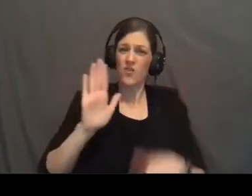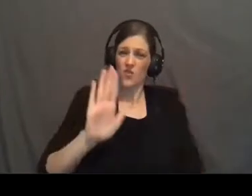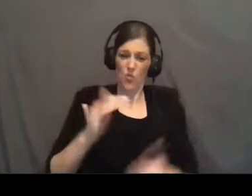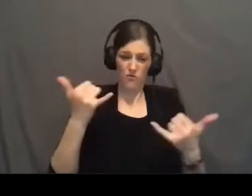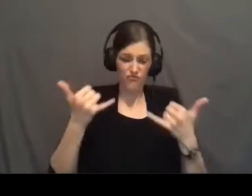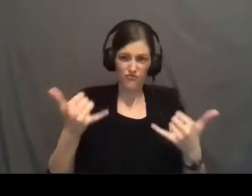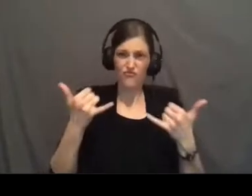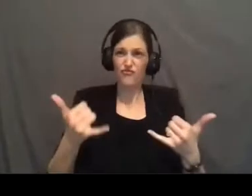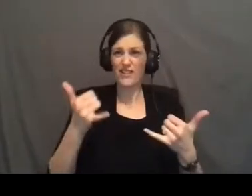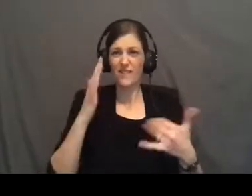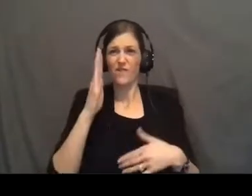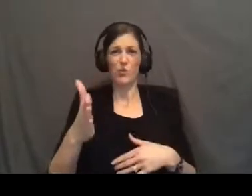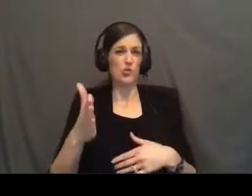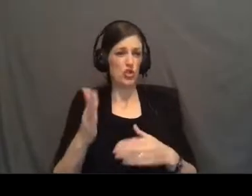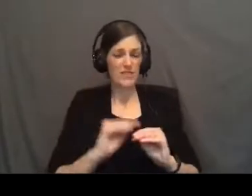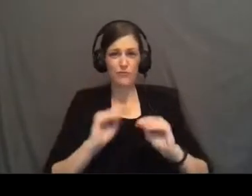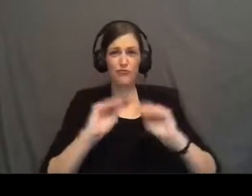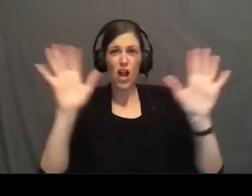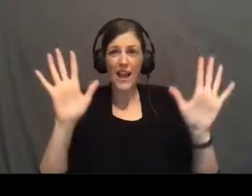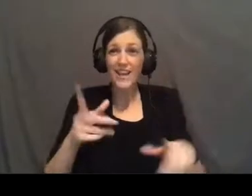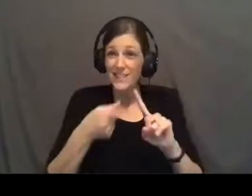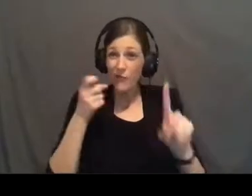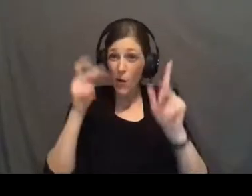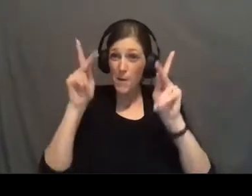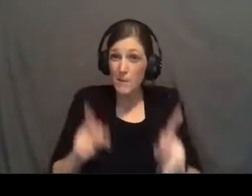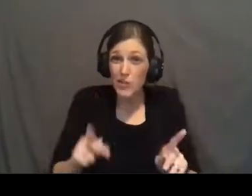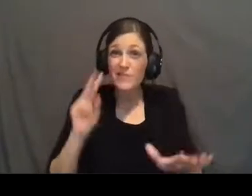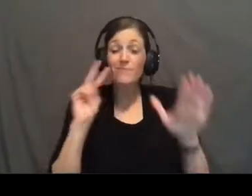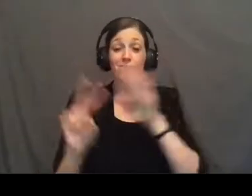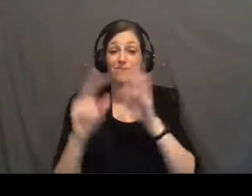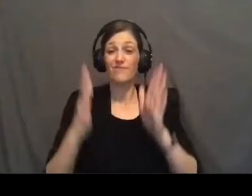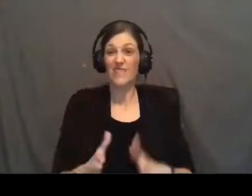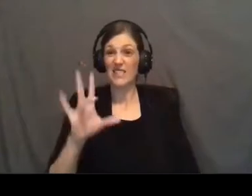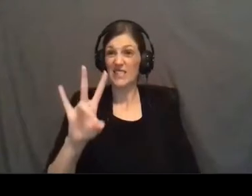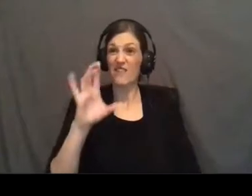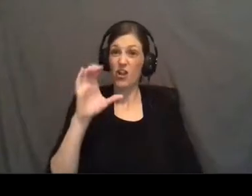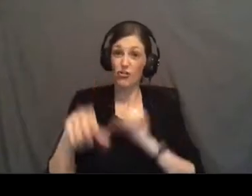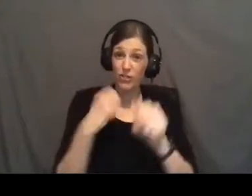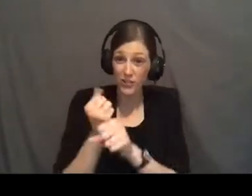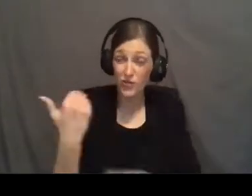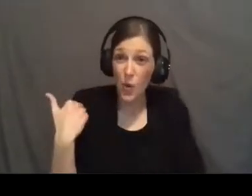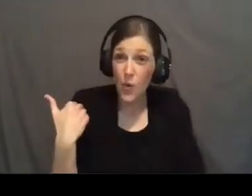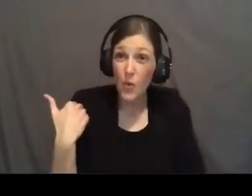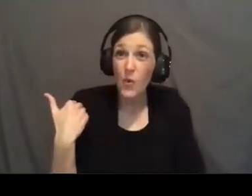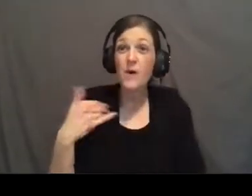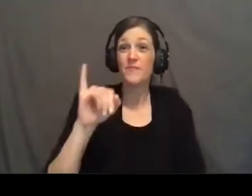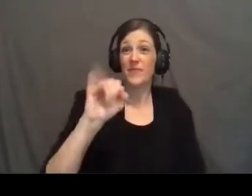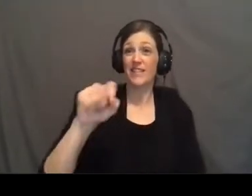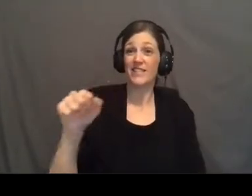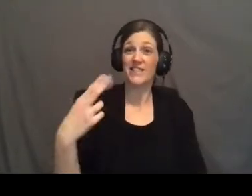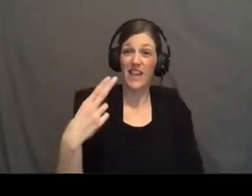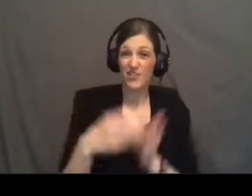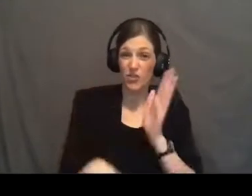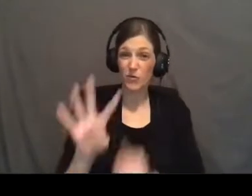future is bright. It was from a person who was prophesied about 700 years ago. In Isaiah chapter